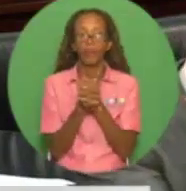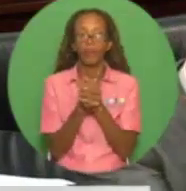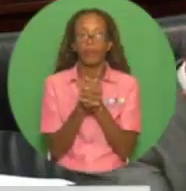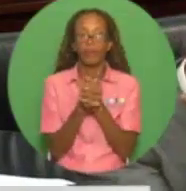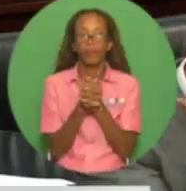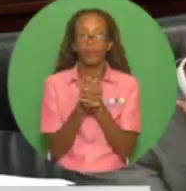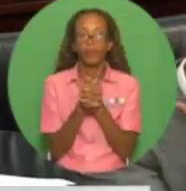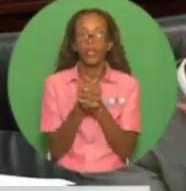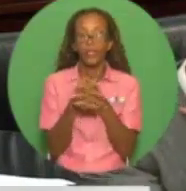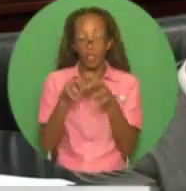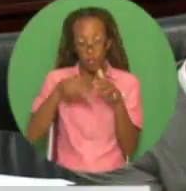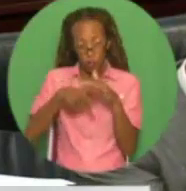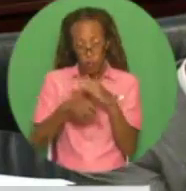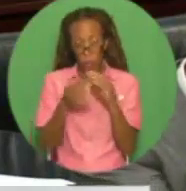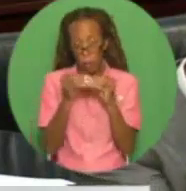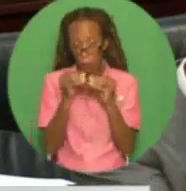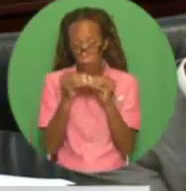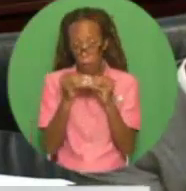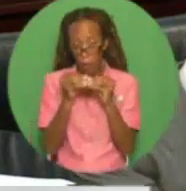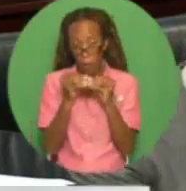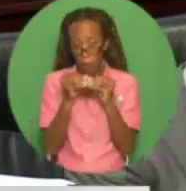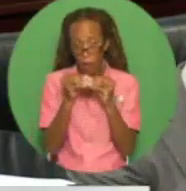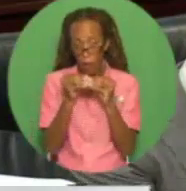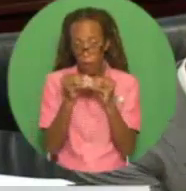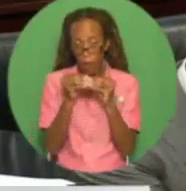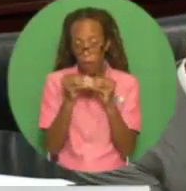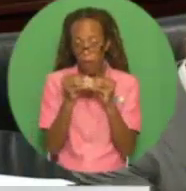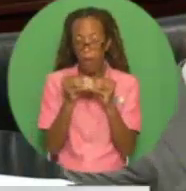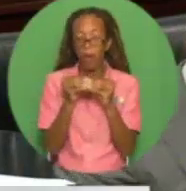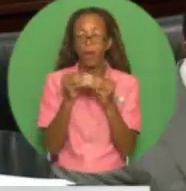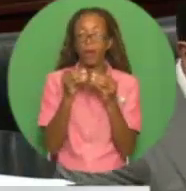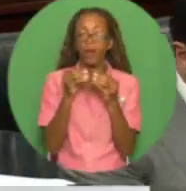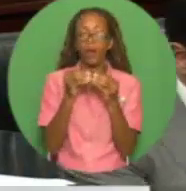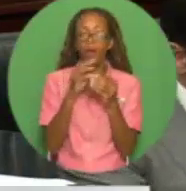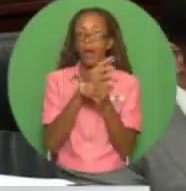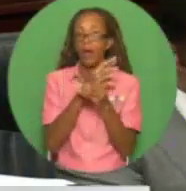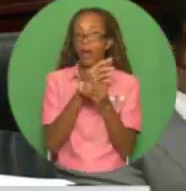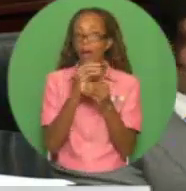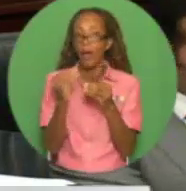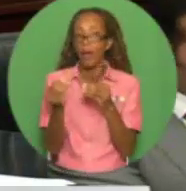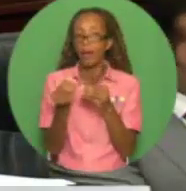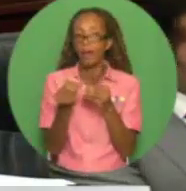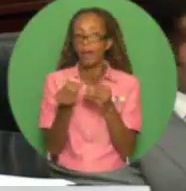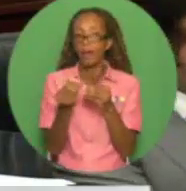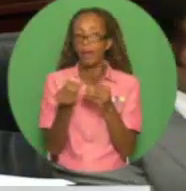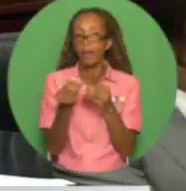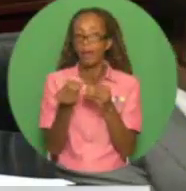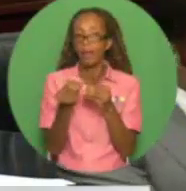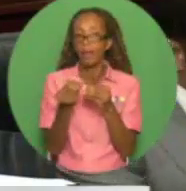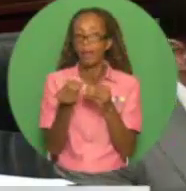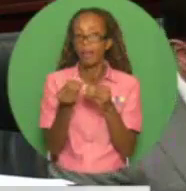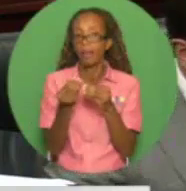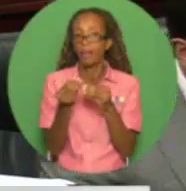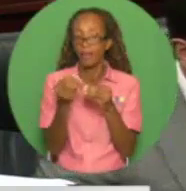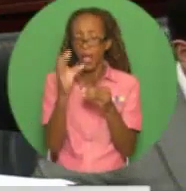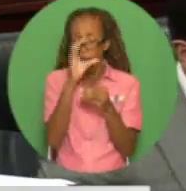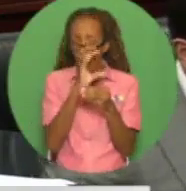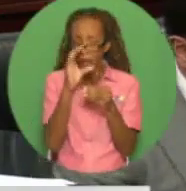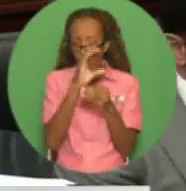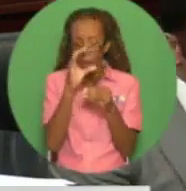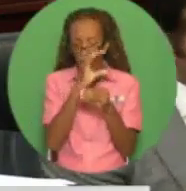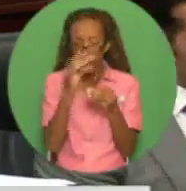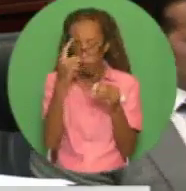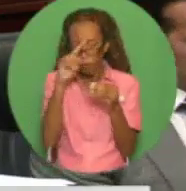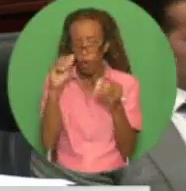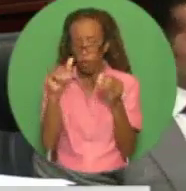and production activity will be aggressively pursued to increase production from the current low level of 40,000 barrels per day to